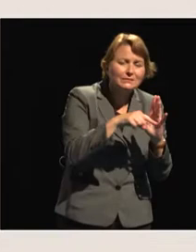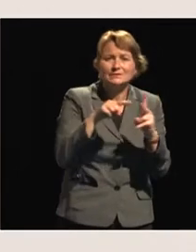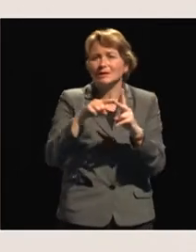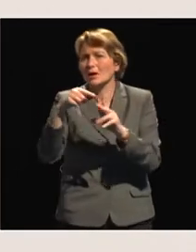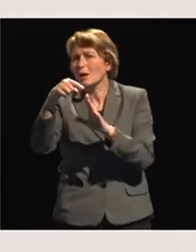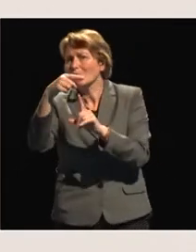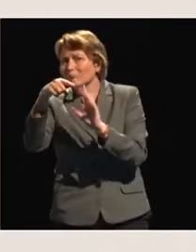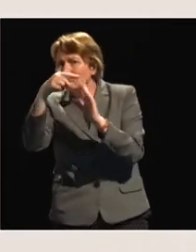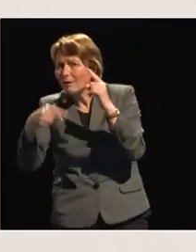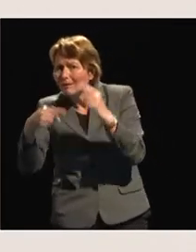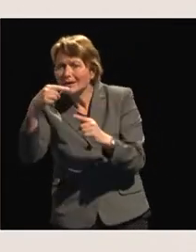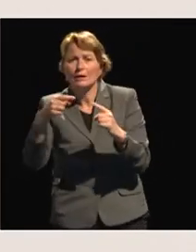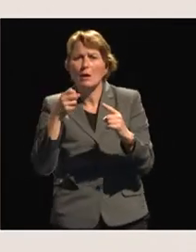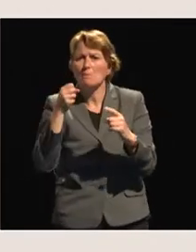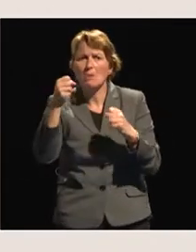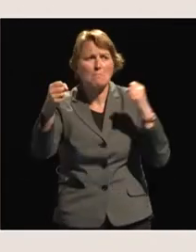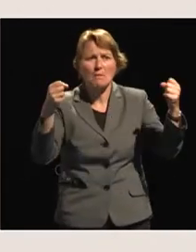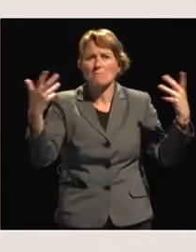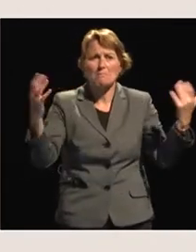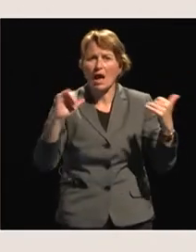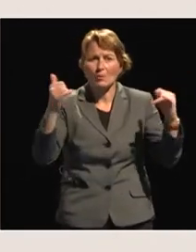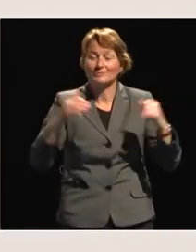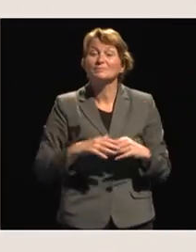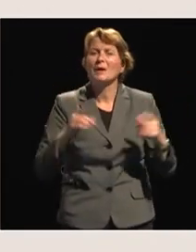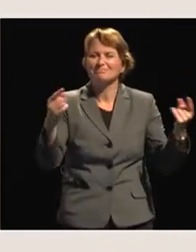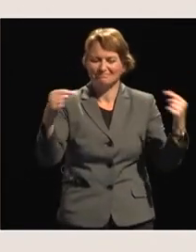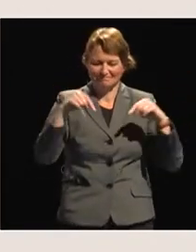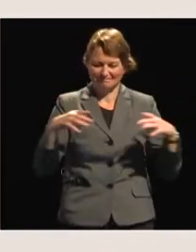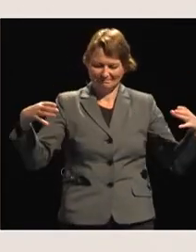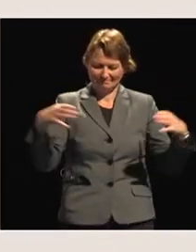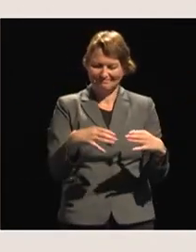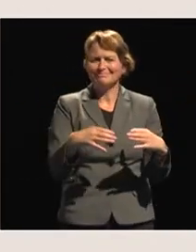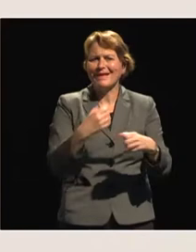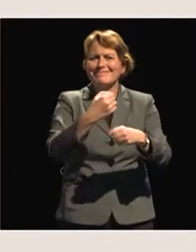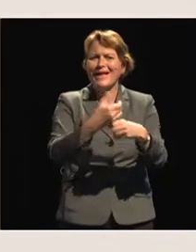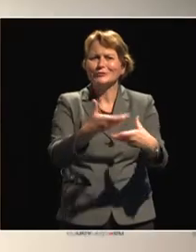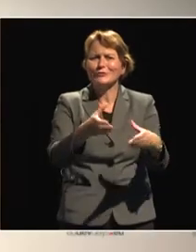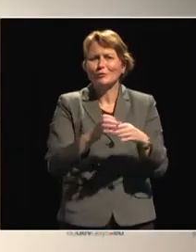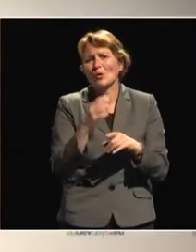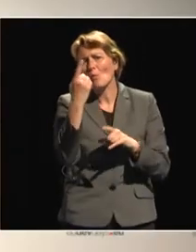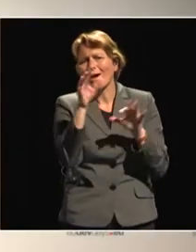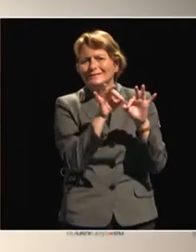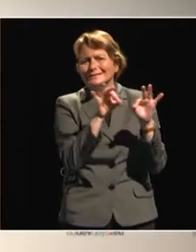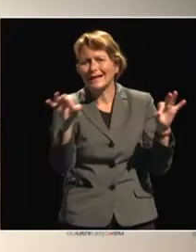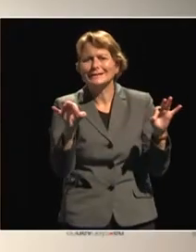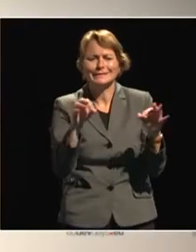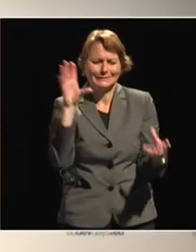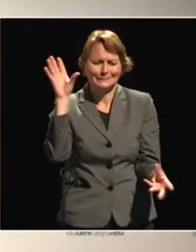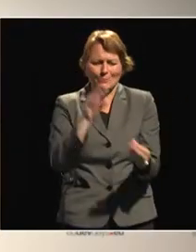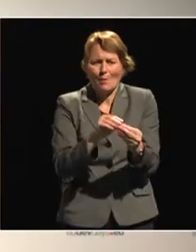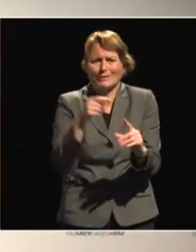But on the task force itself, if I could summarize in one sentence what it's going to try to do,